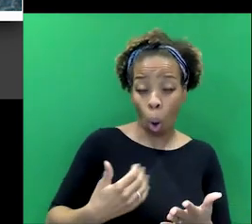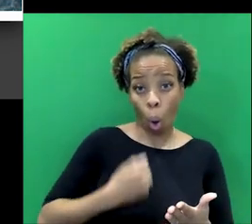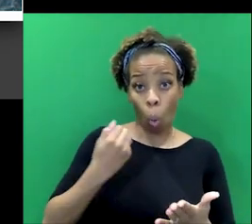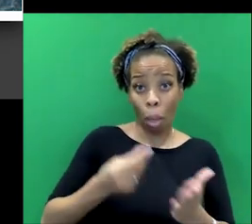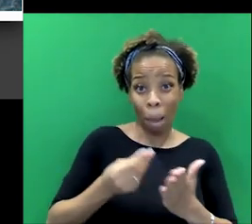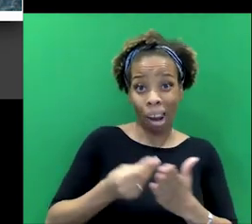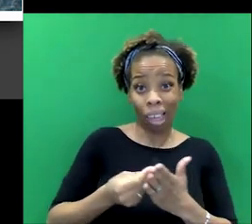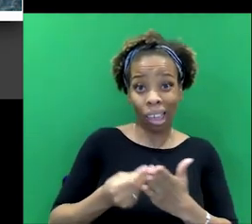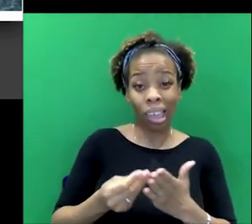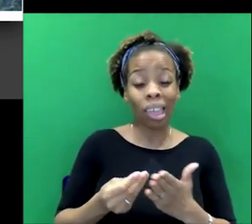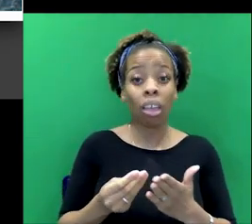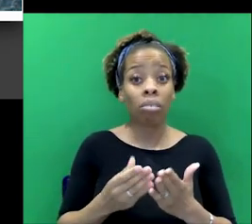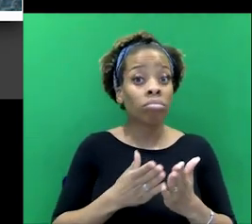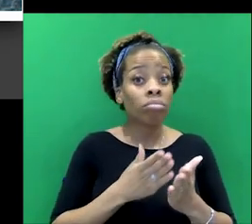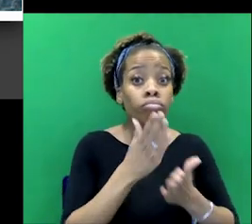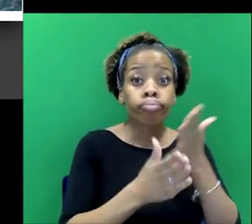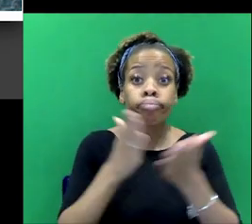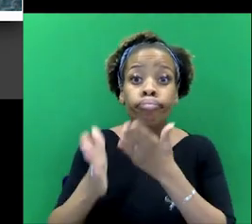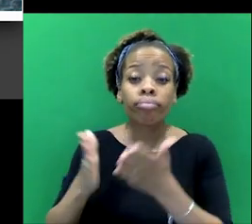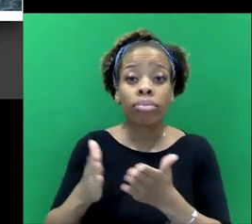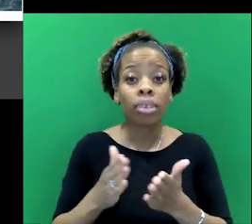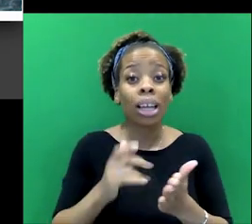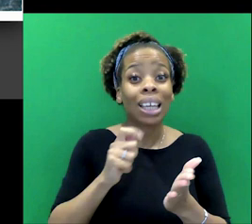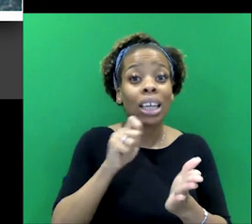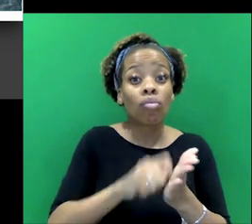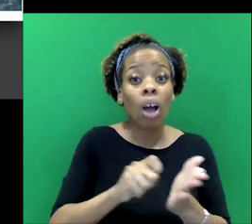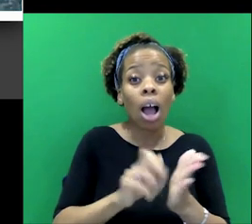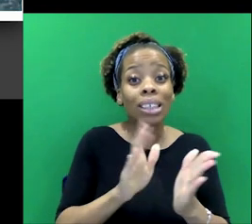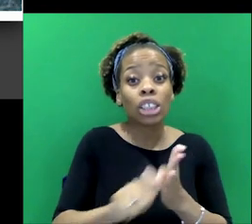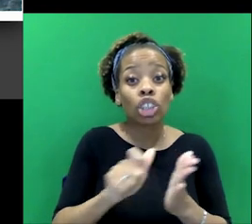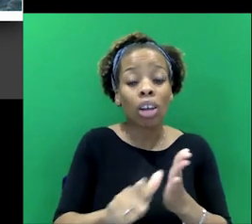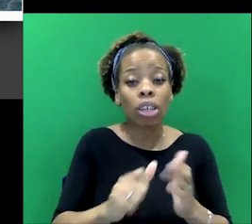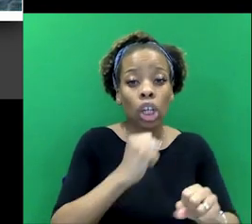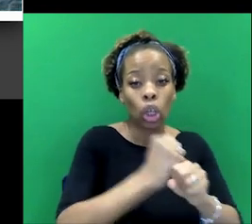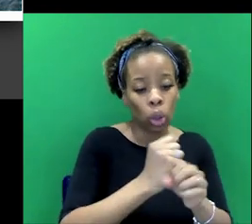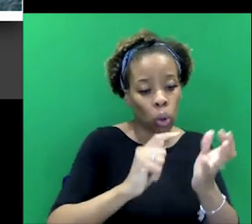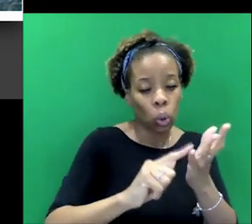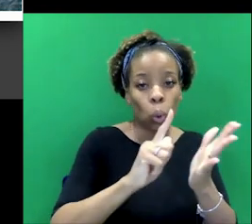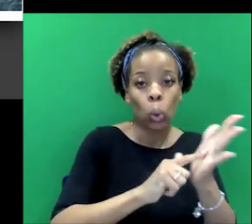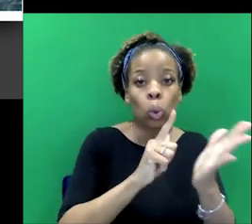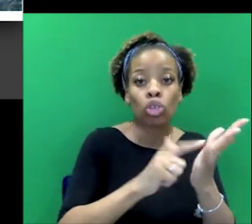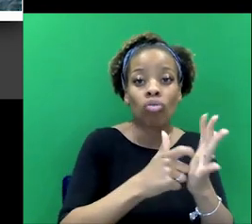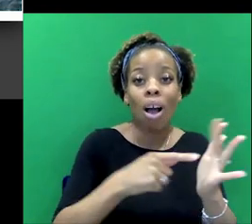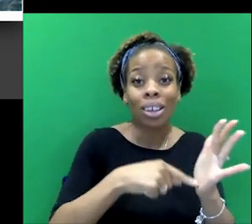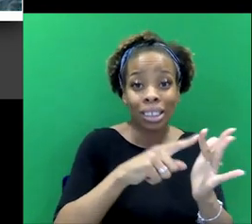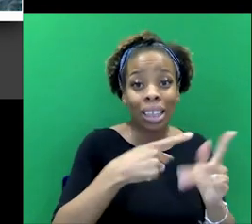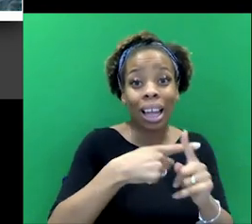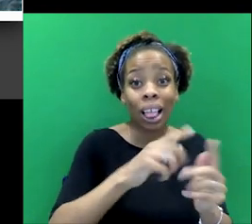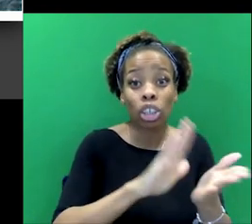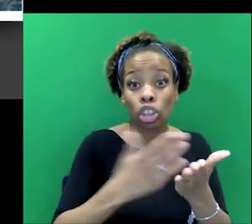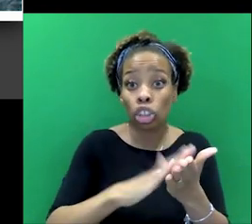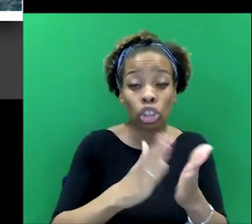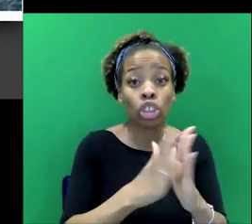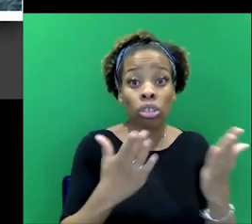dictionary of Gujarati and English, and he sells it. And he funds his travels, and he comes here, he wants to train to be a priest.